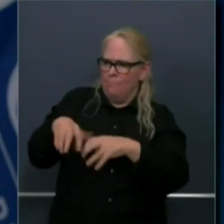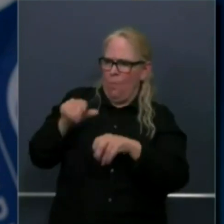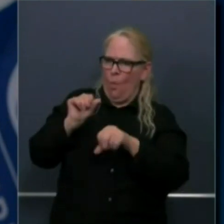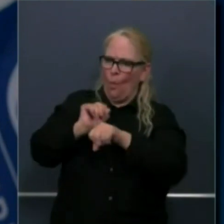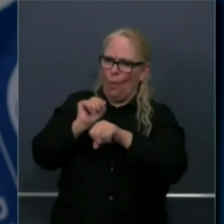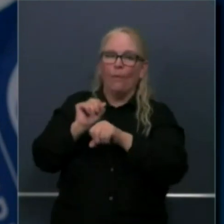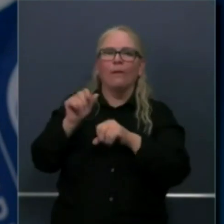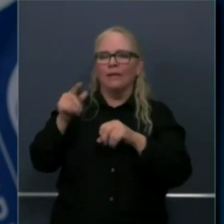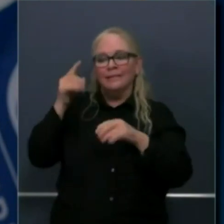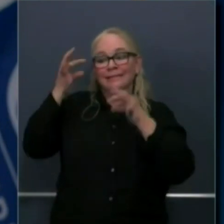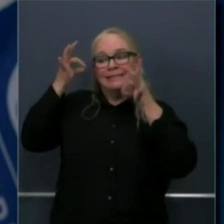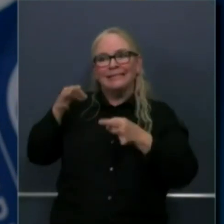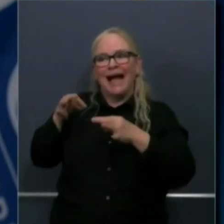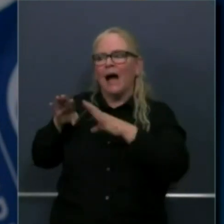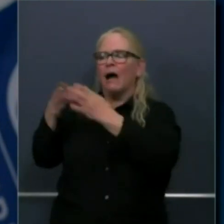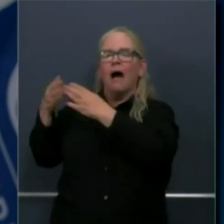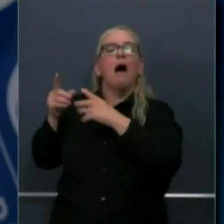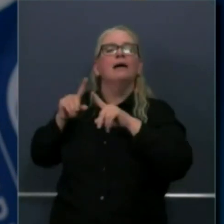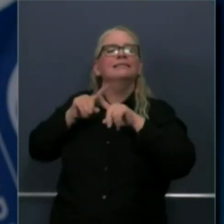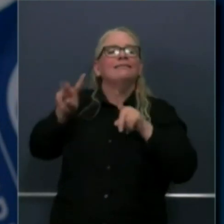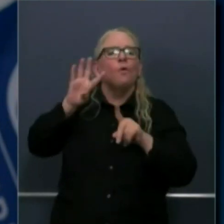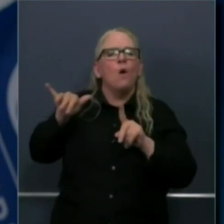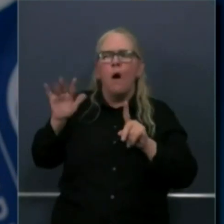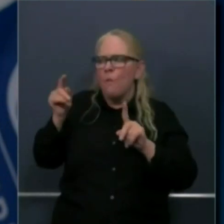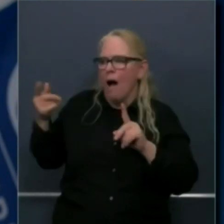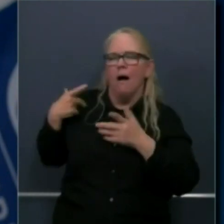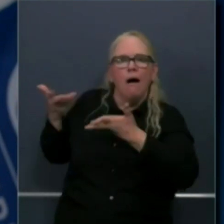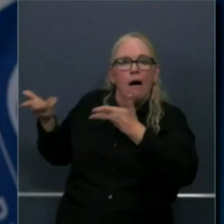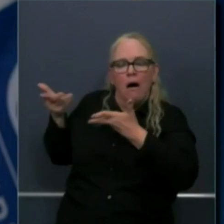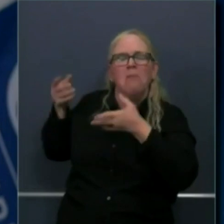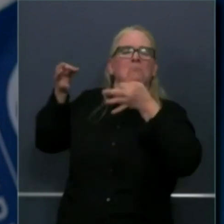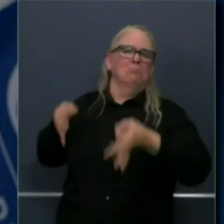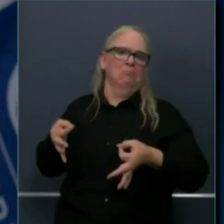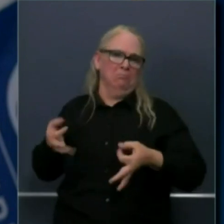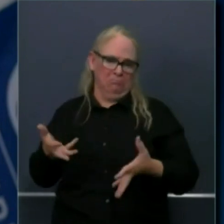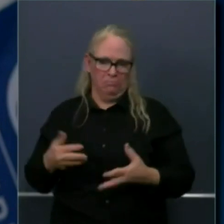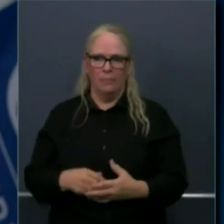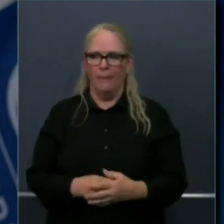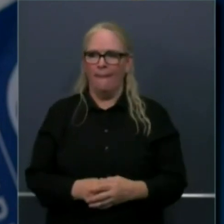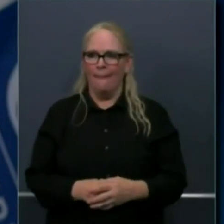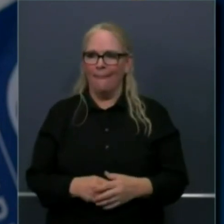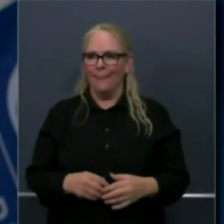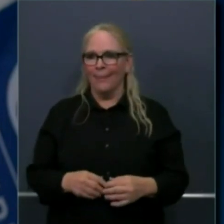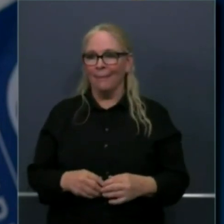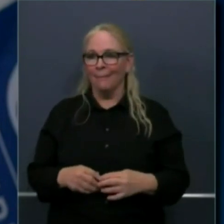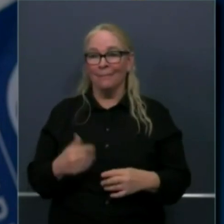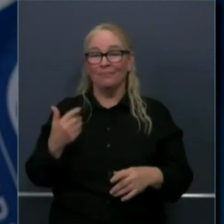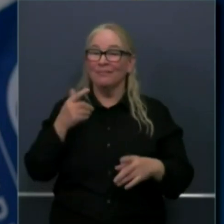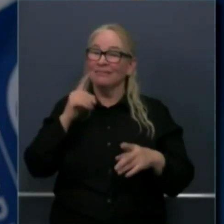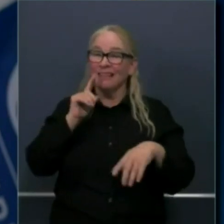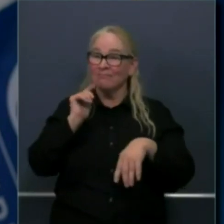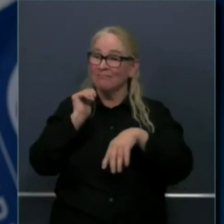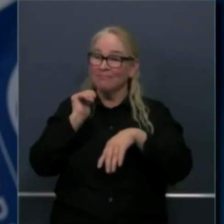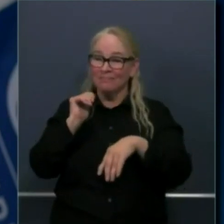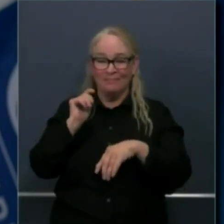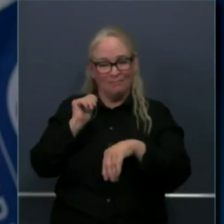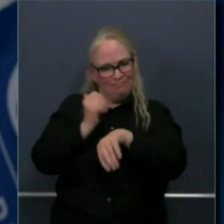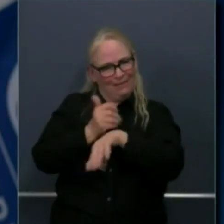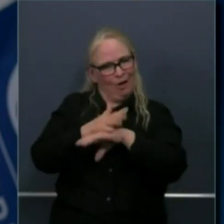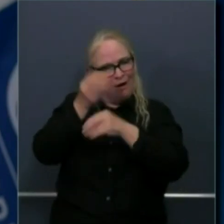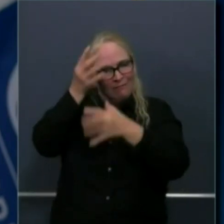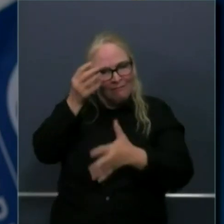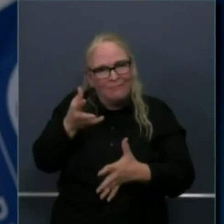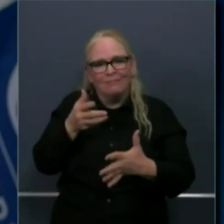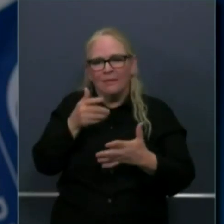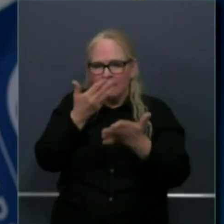very active and intense conversations. They look very closely at the data and evidence not only about the prevalence of disease, but also about preparedness